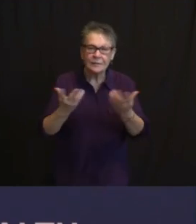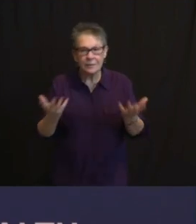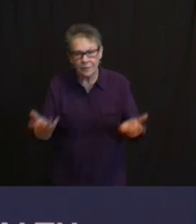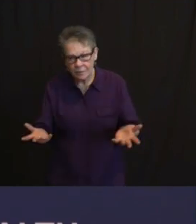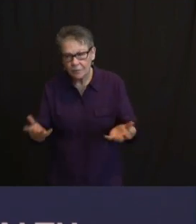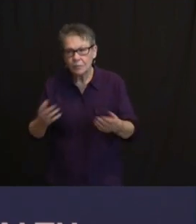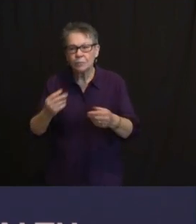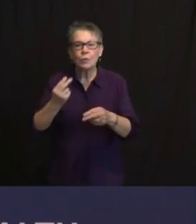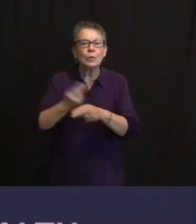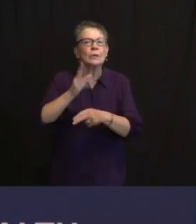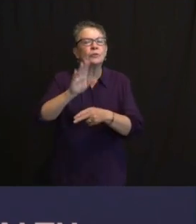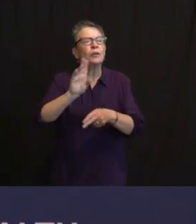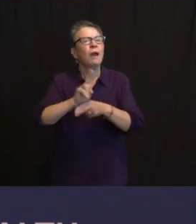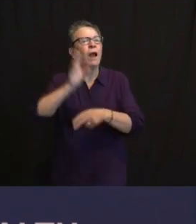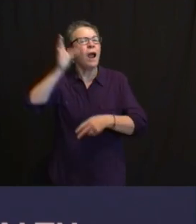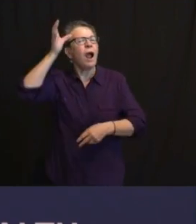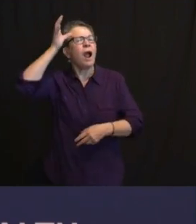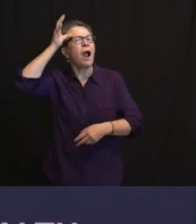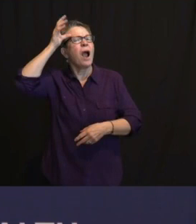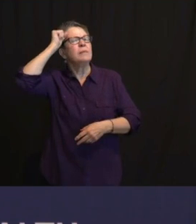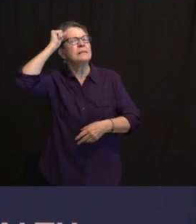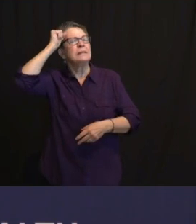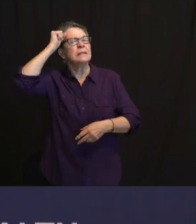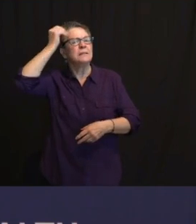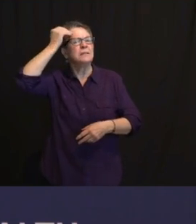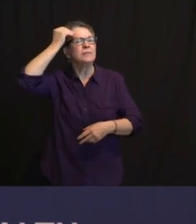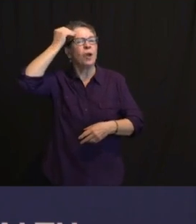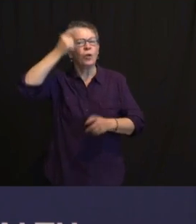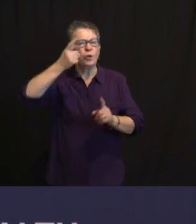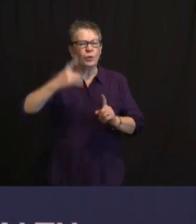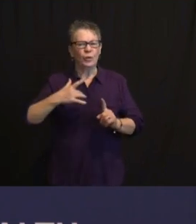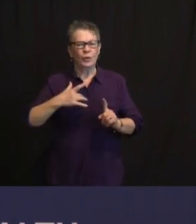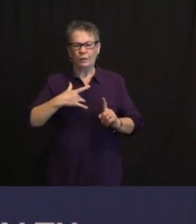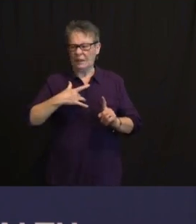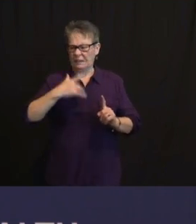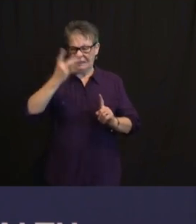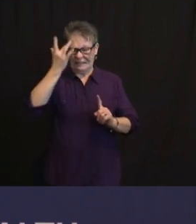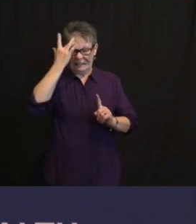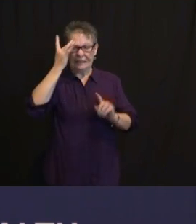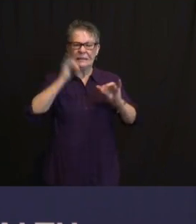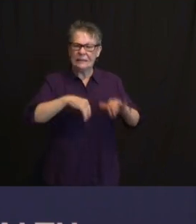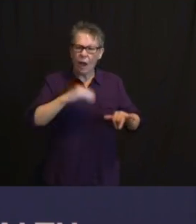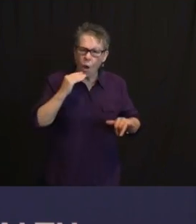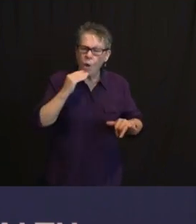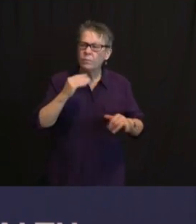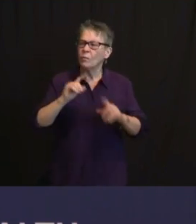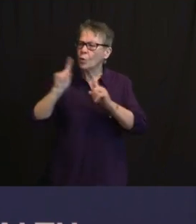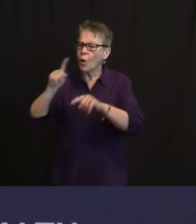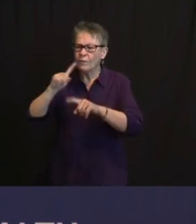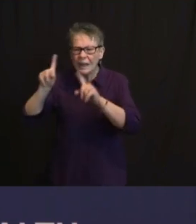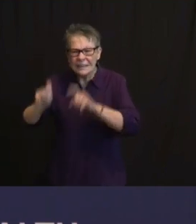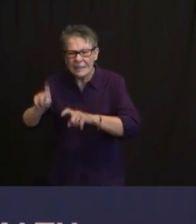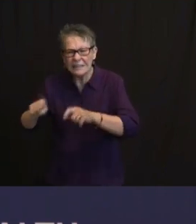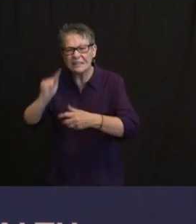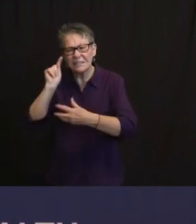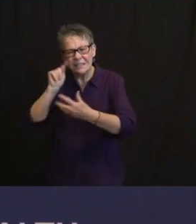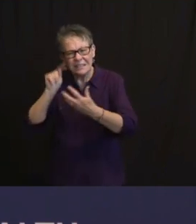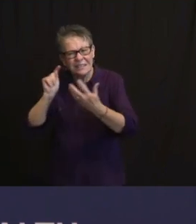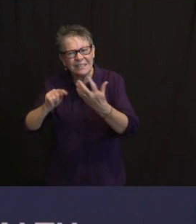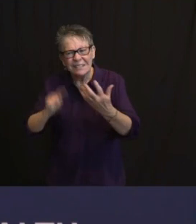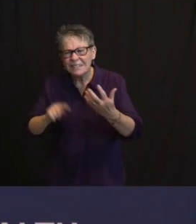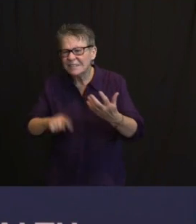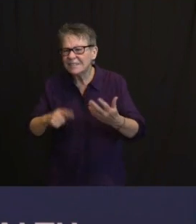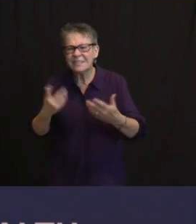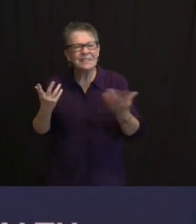COMMON SENSE, GET TESTED AT THE APPROPRIATE POINT. ALL OF THAT STUFF STILL WORKS. AND IT WORKS WHETHER IT'S A VARIANT OR NOT, RIGHT? ALL OF THAT BASIC